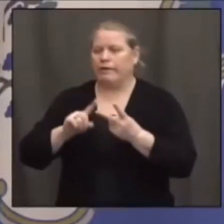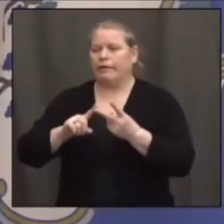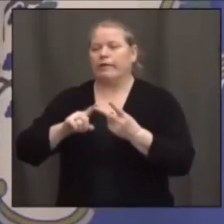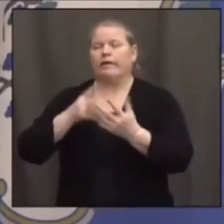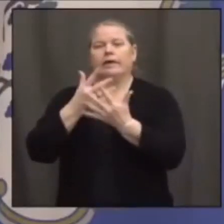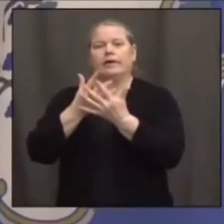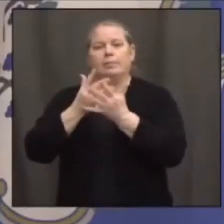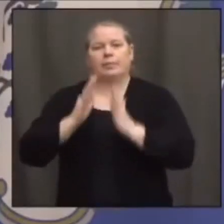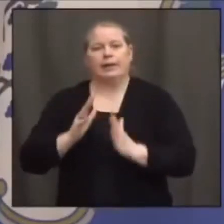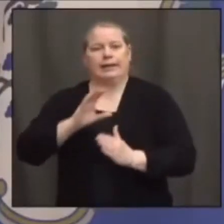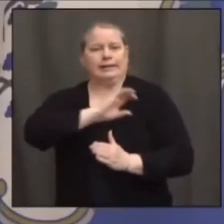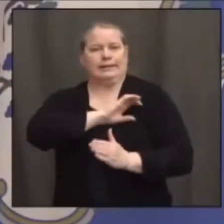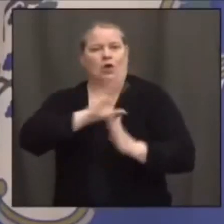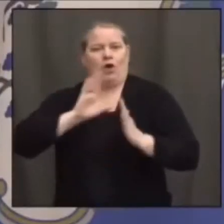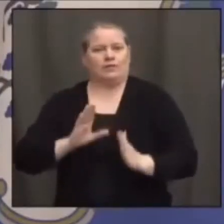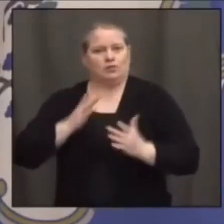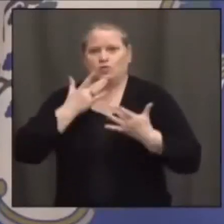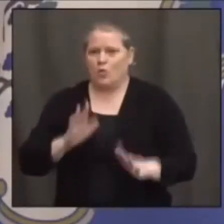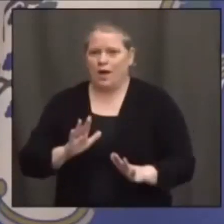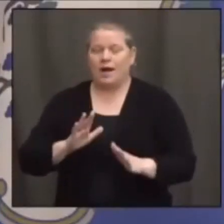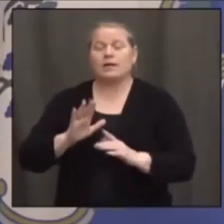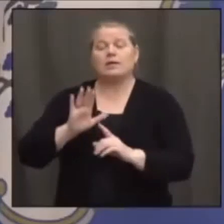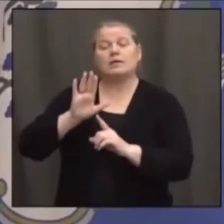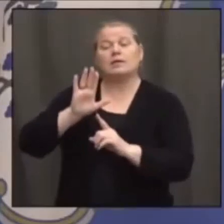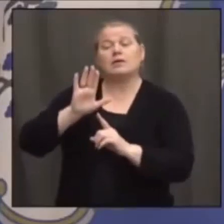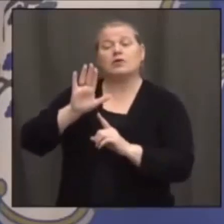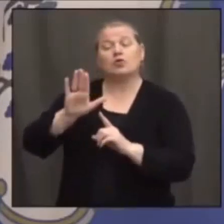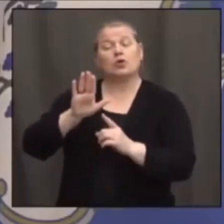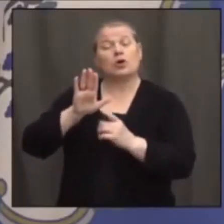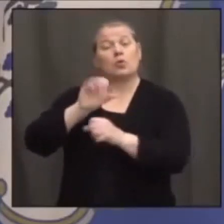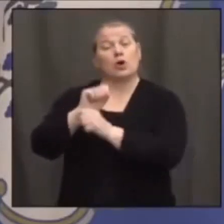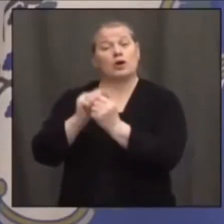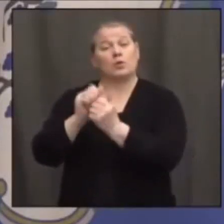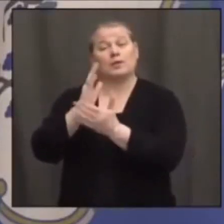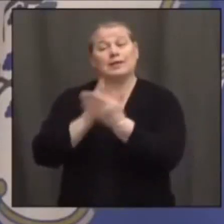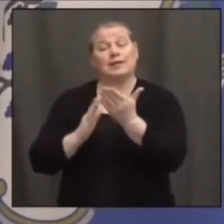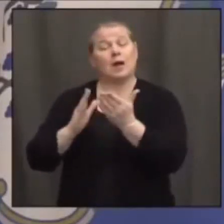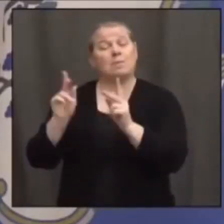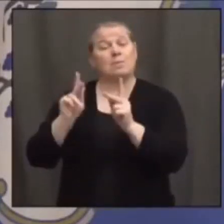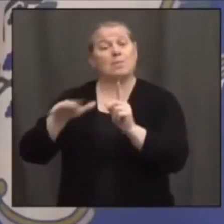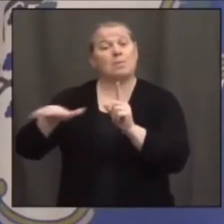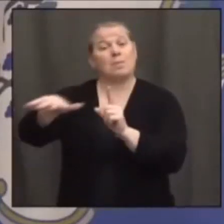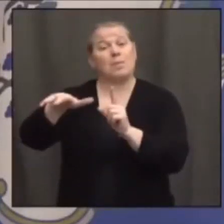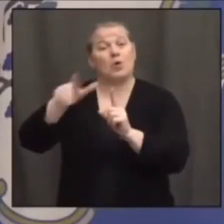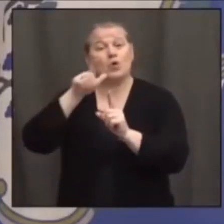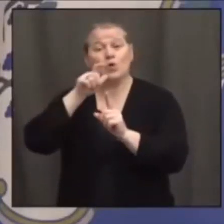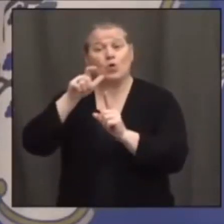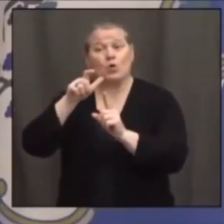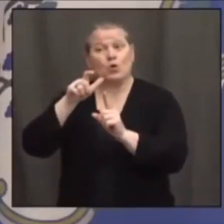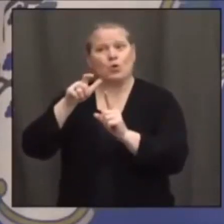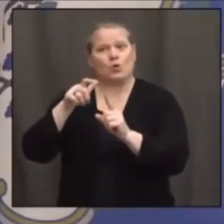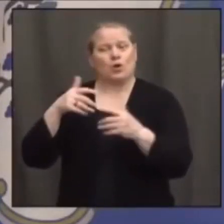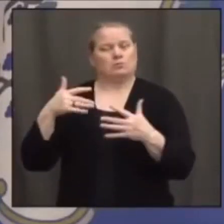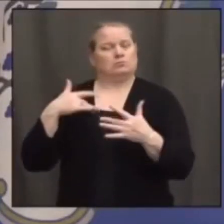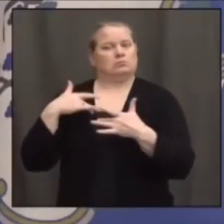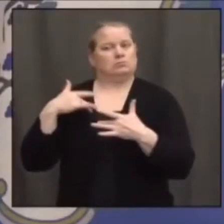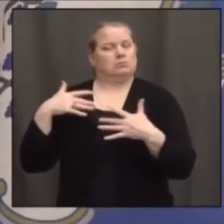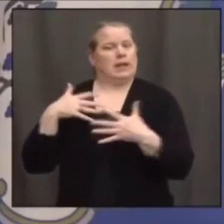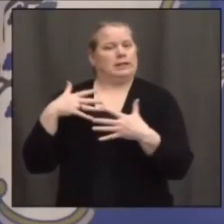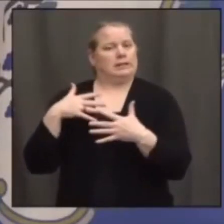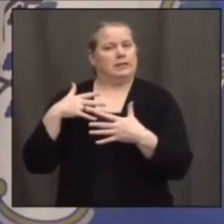populations that you're dealing with who are hesitant about this. You've got the concluding word. What would you say to people?